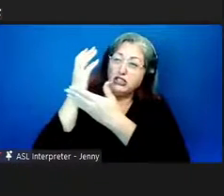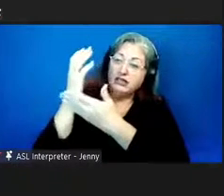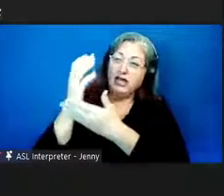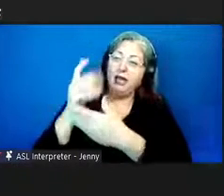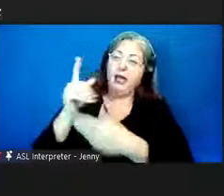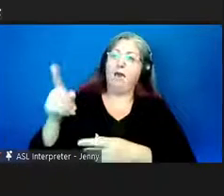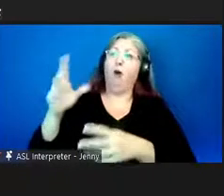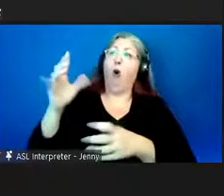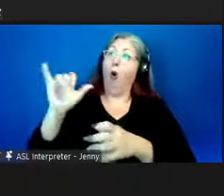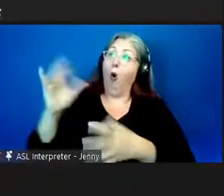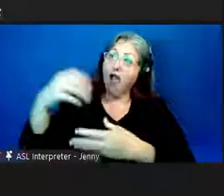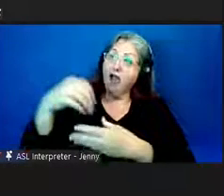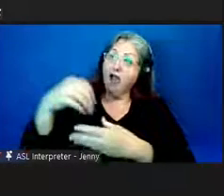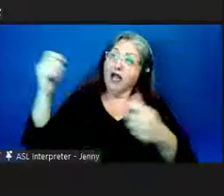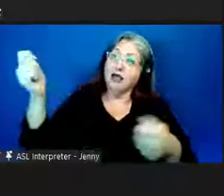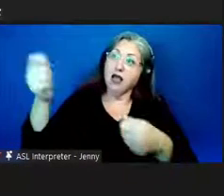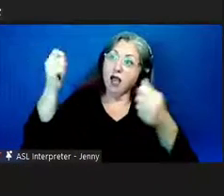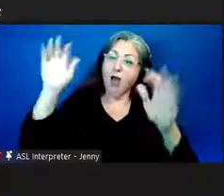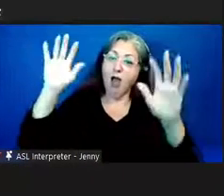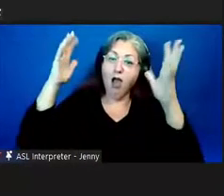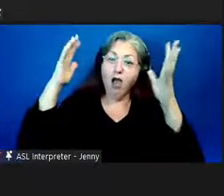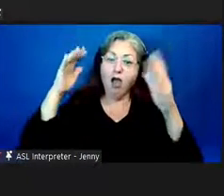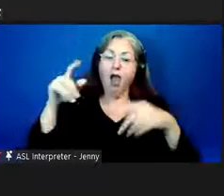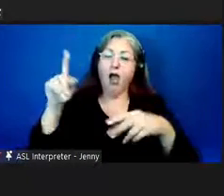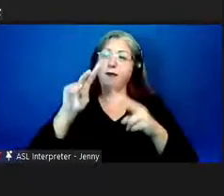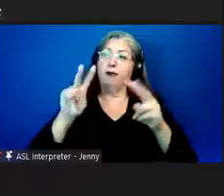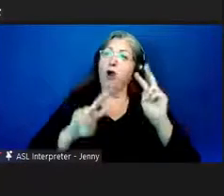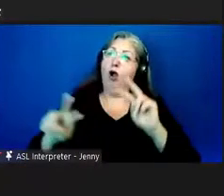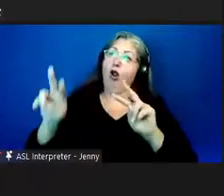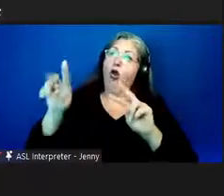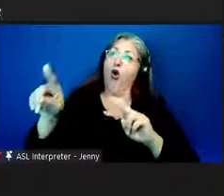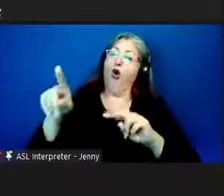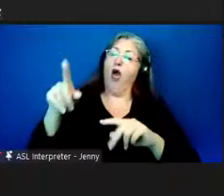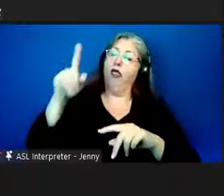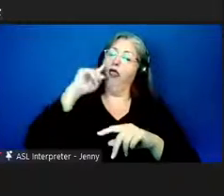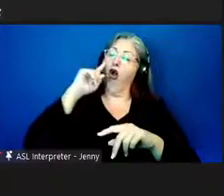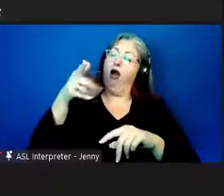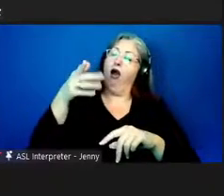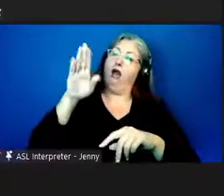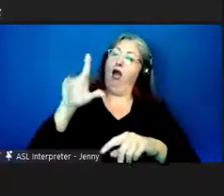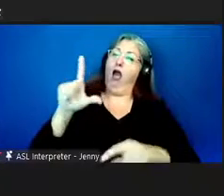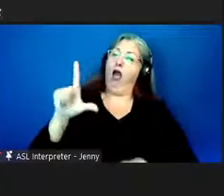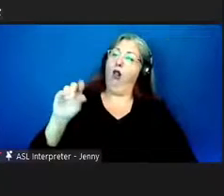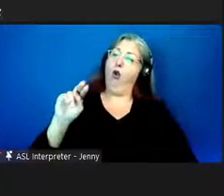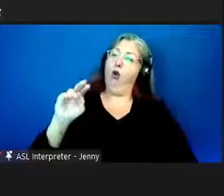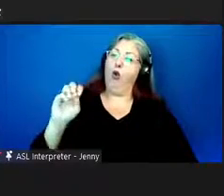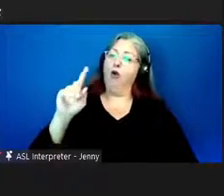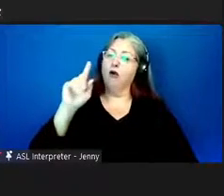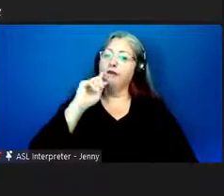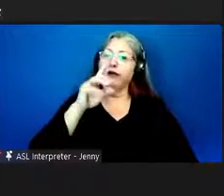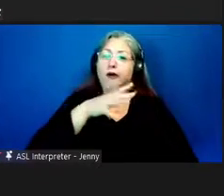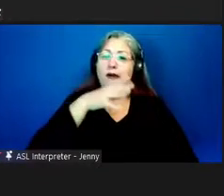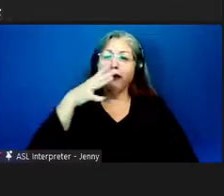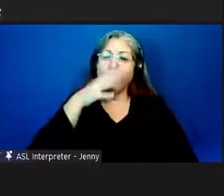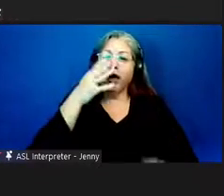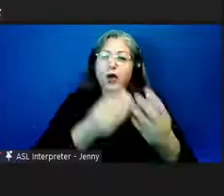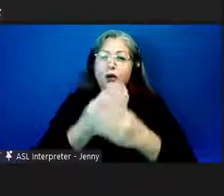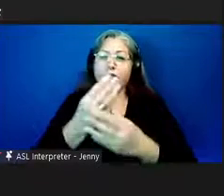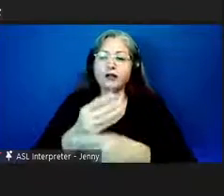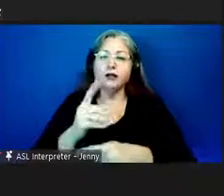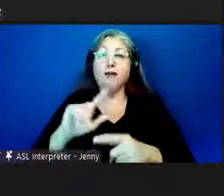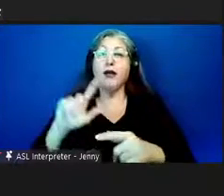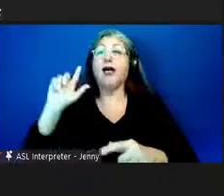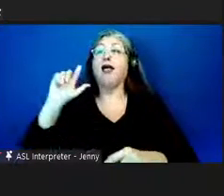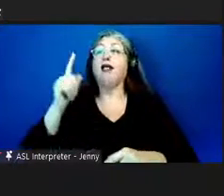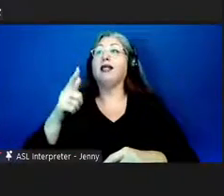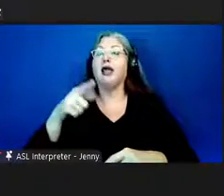the celebration uh he's thought of as the god lono of agriculture but uh eventually of